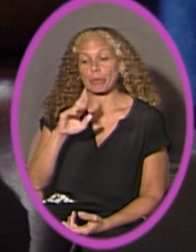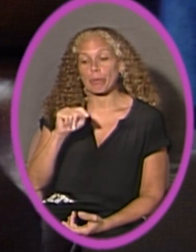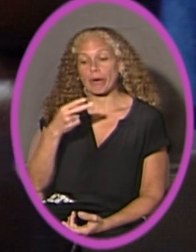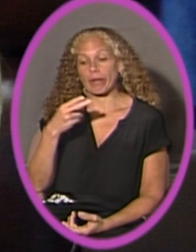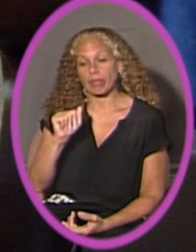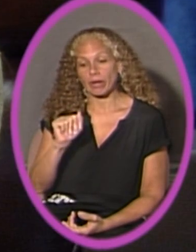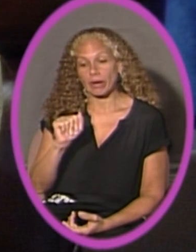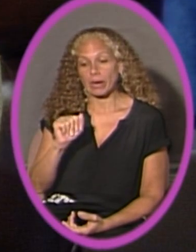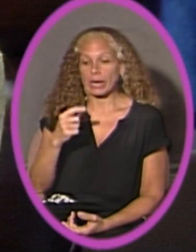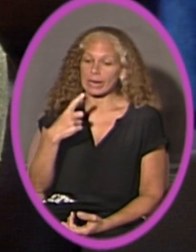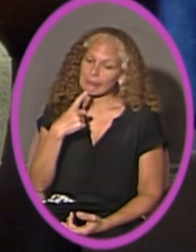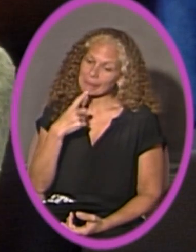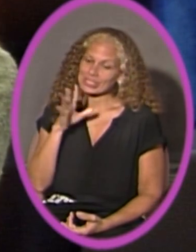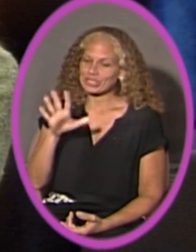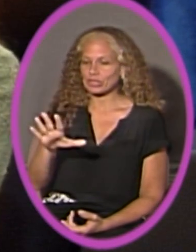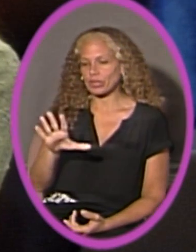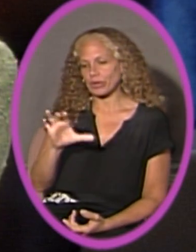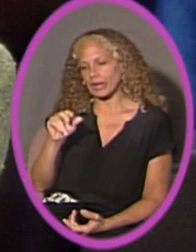I'm going to miss your candor.